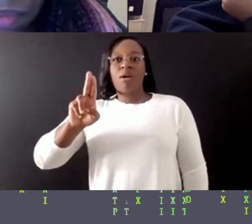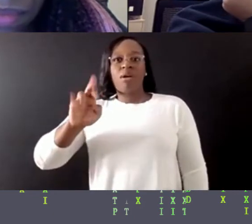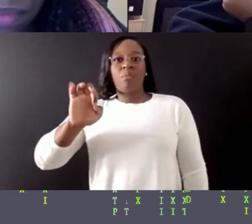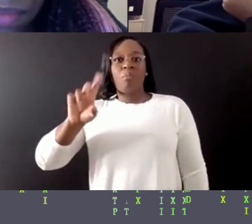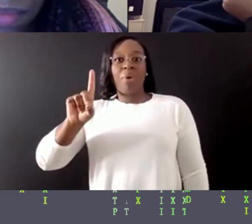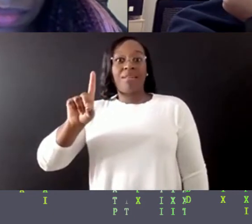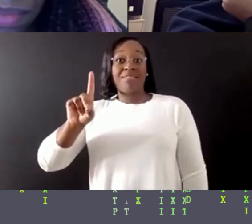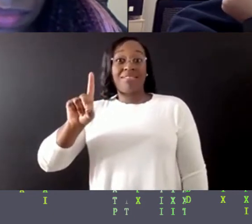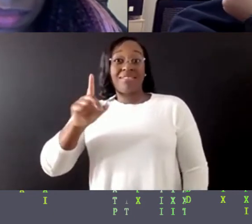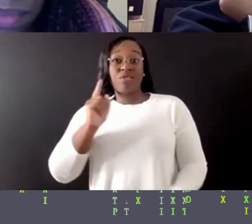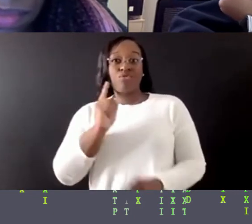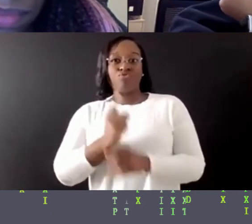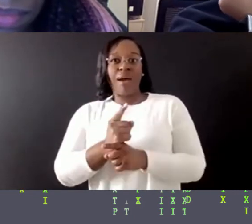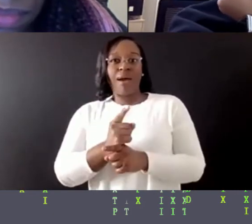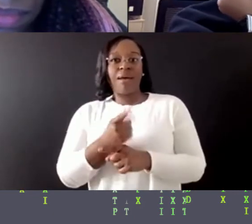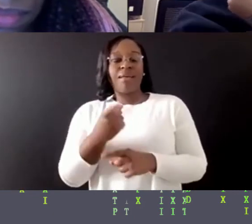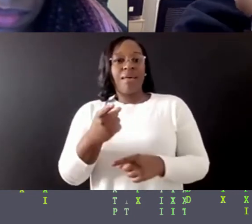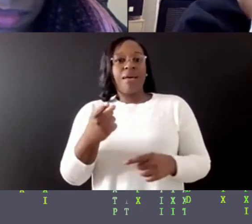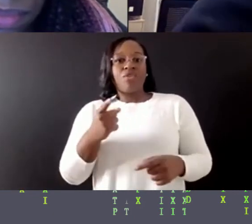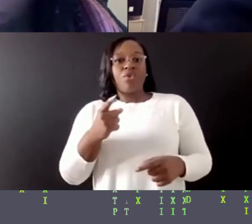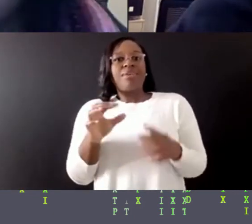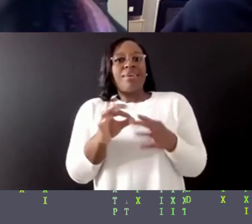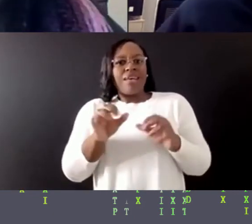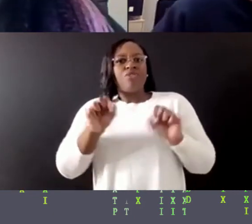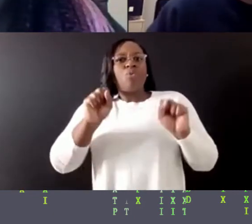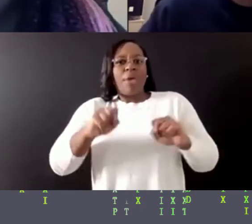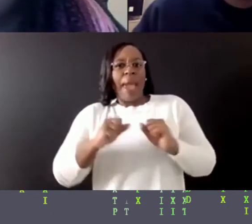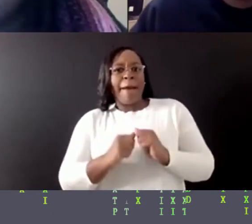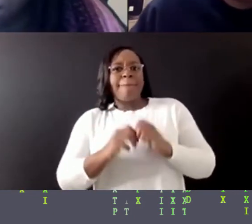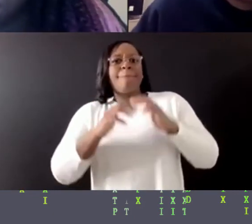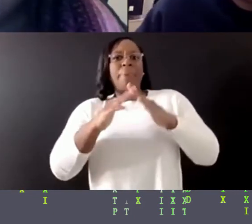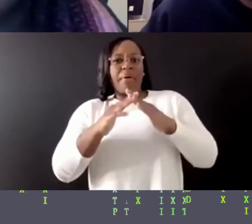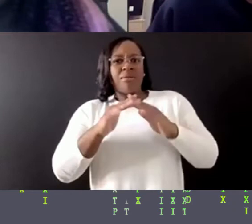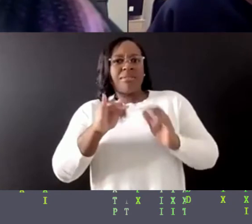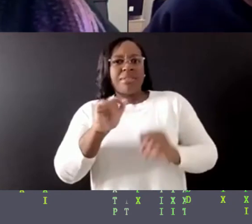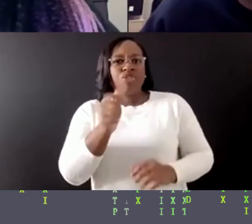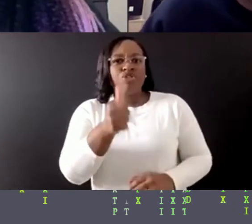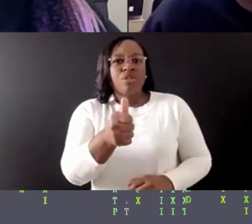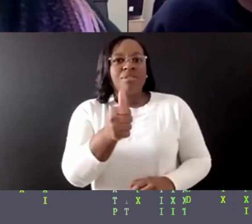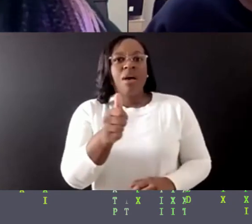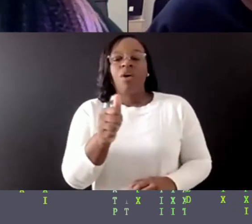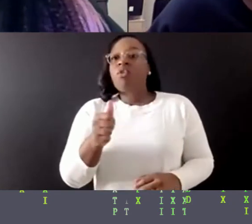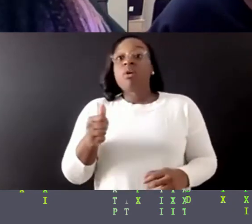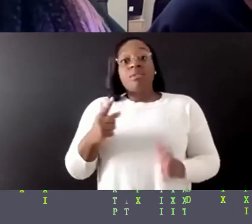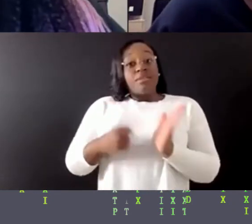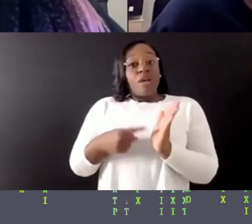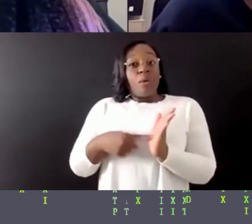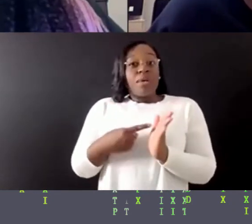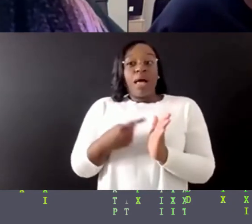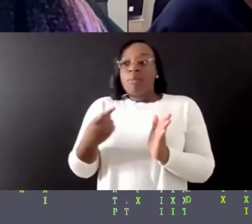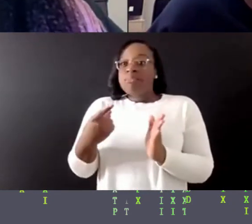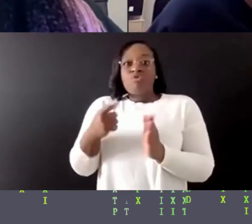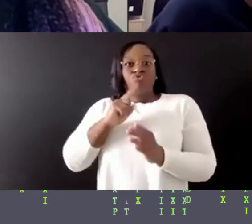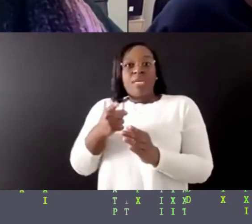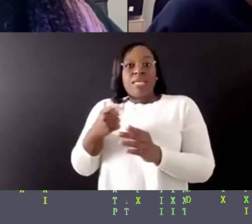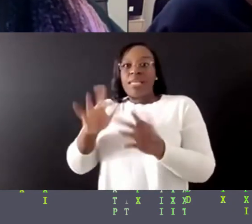there are spaces that exist. You just have to find them and tap in versus having to necessarily build it up from scratch. Um,